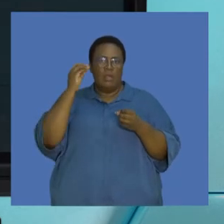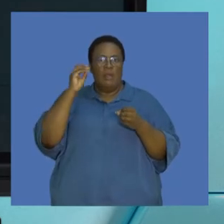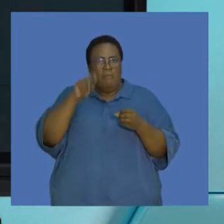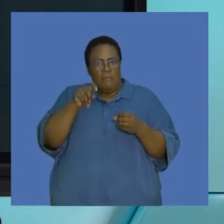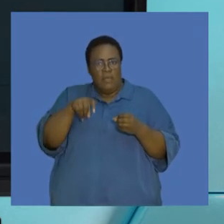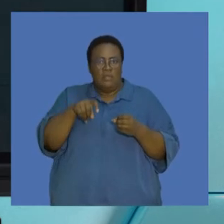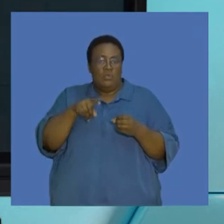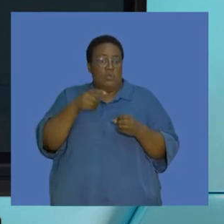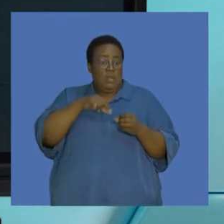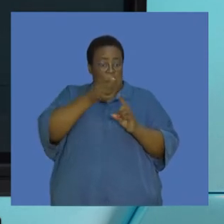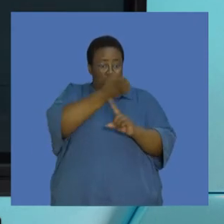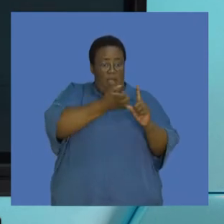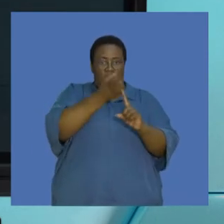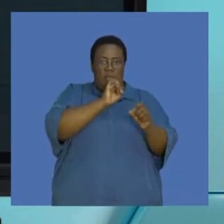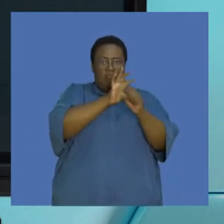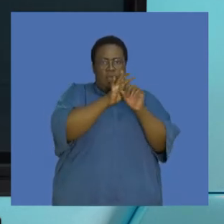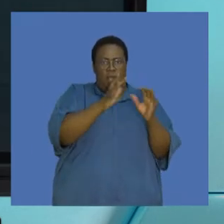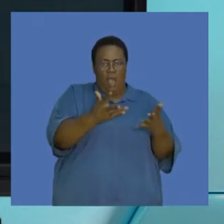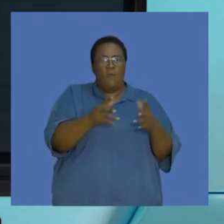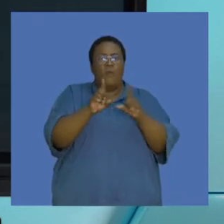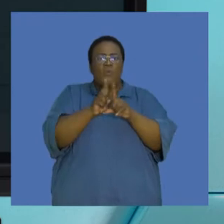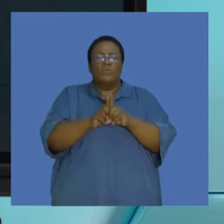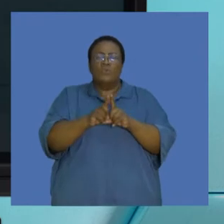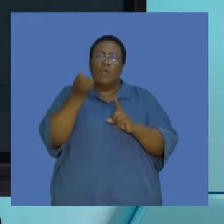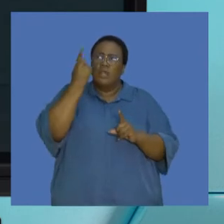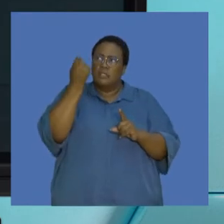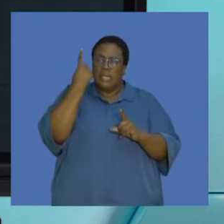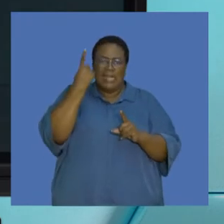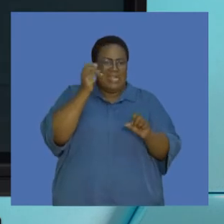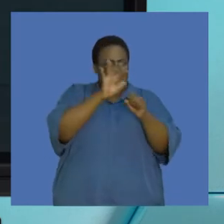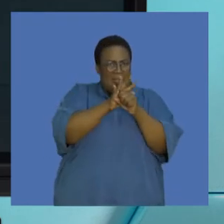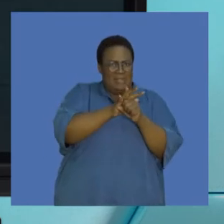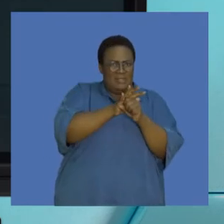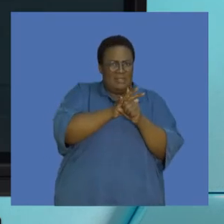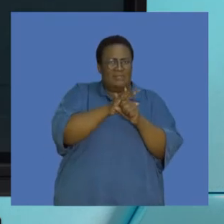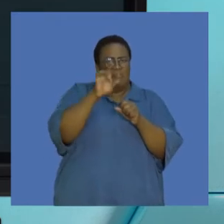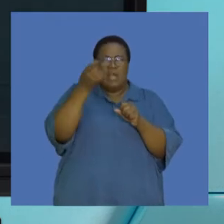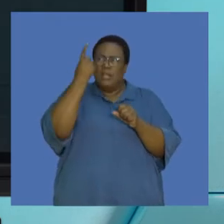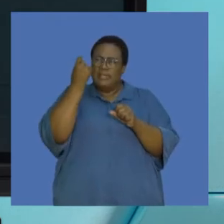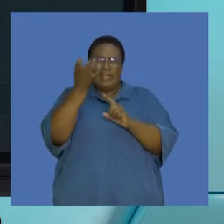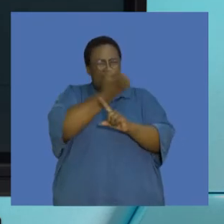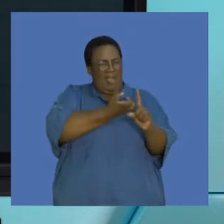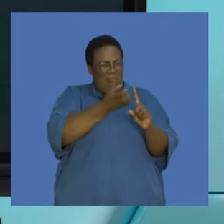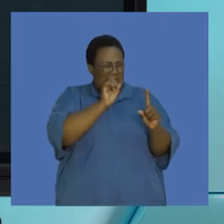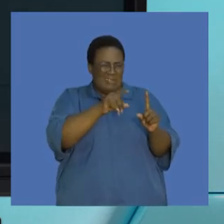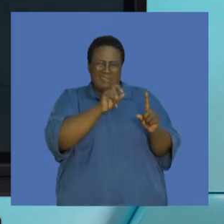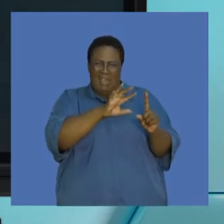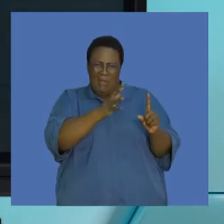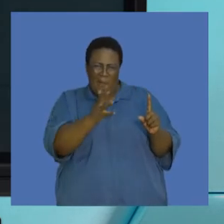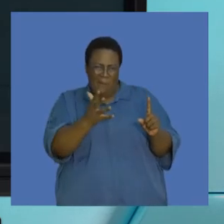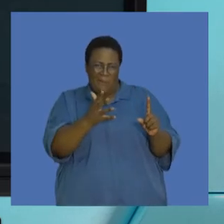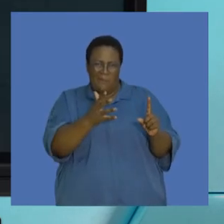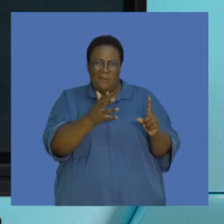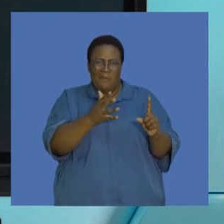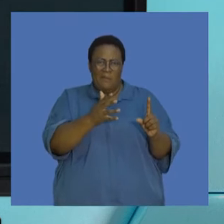our impact on the environment. And for us to understand that impact, we've got to understand the context of the environment, the